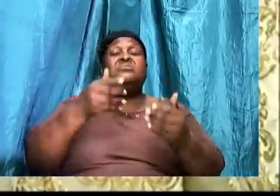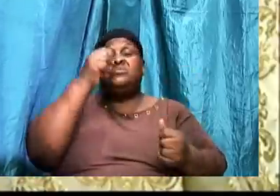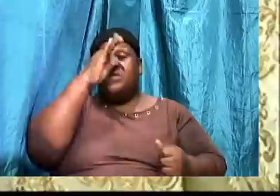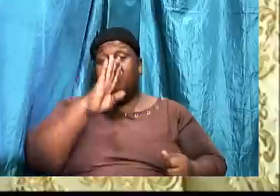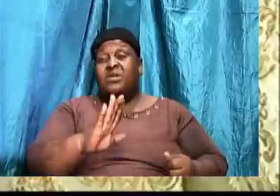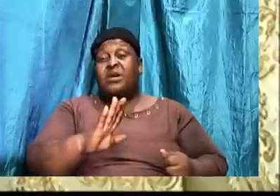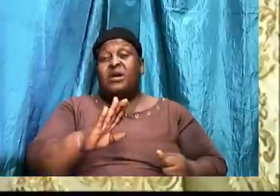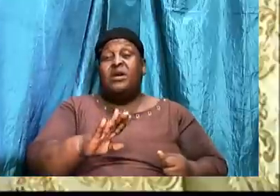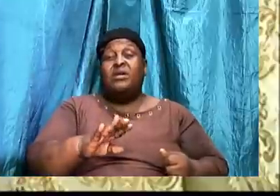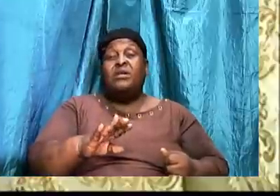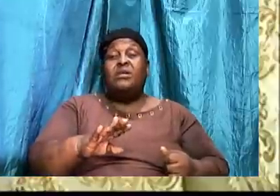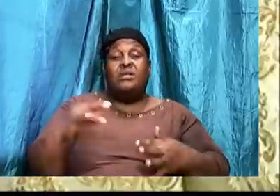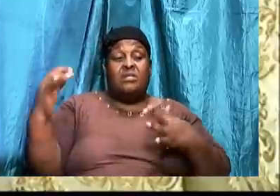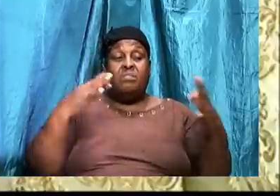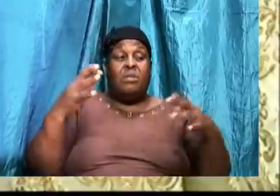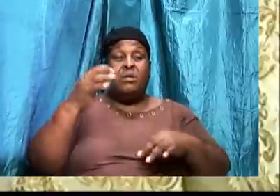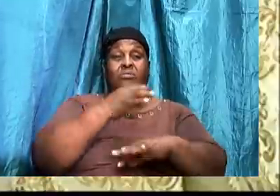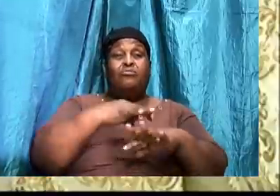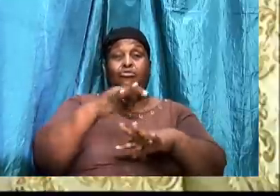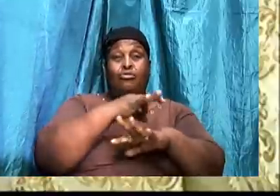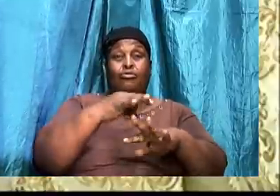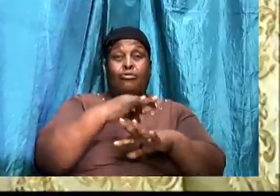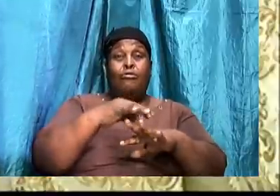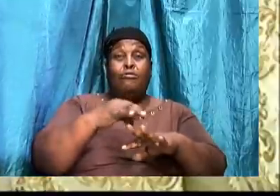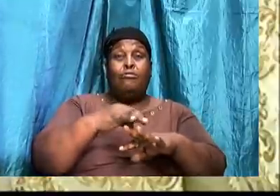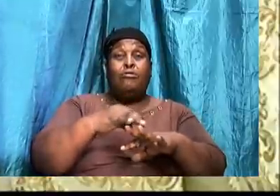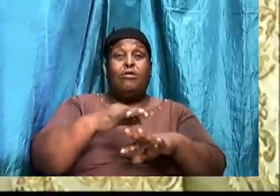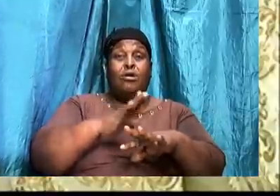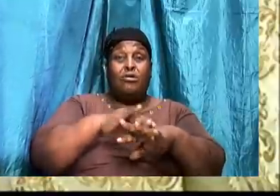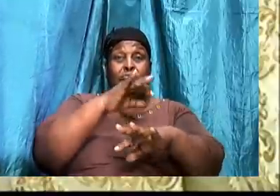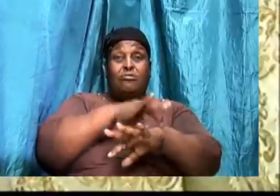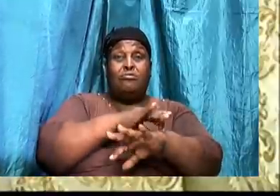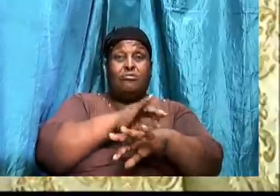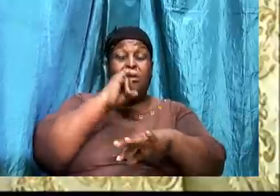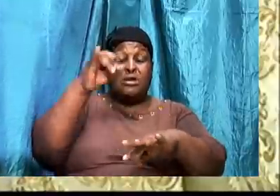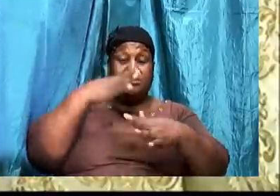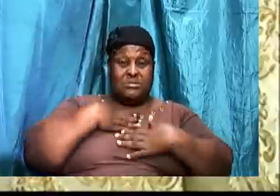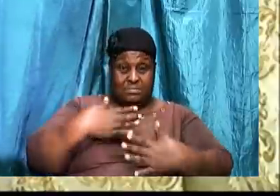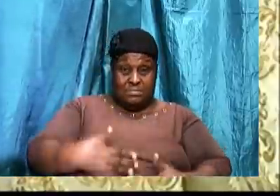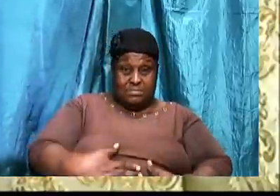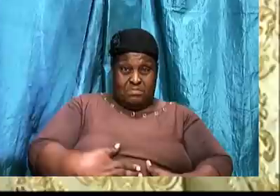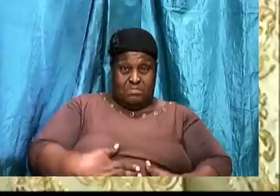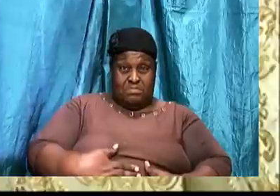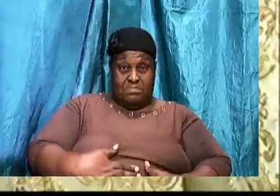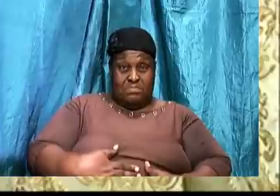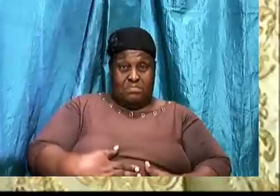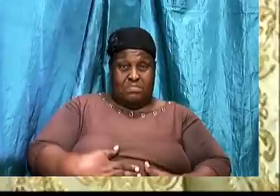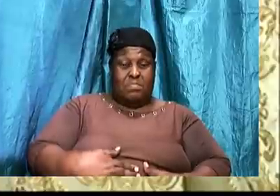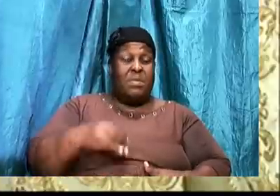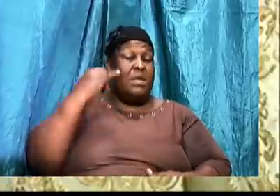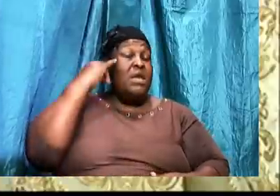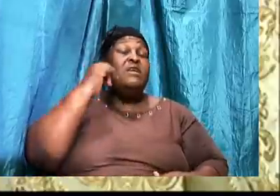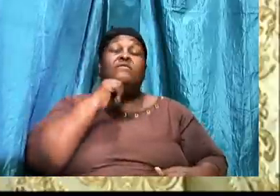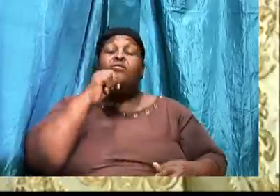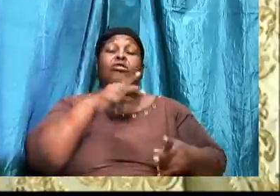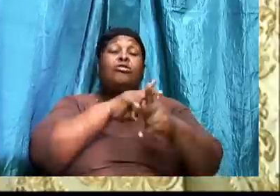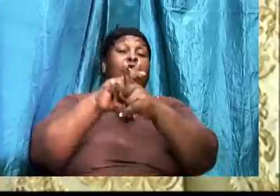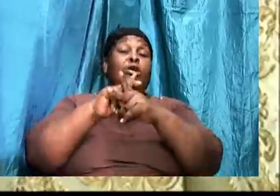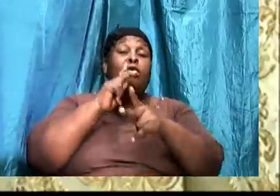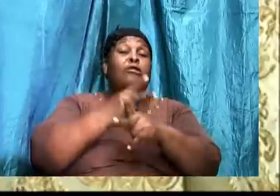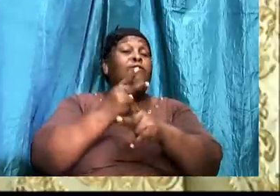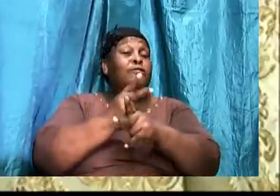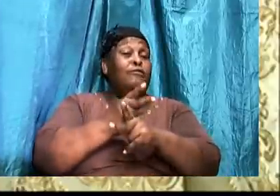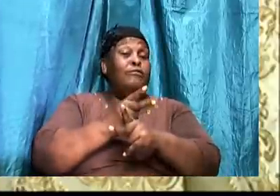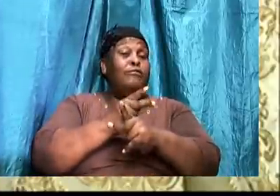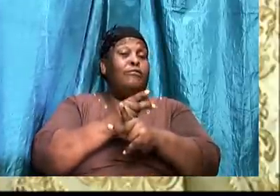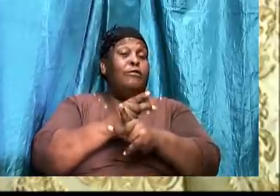is the mind. And, Satan will attack the mind. And, if you are not careful. If your mind is not guarded. If